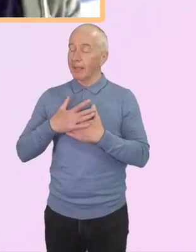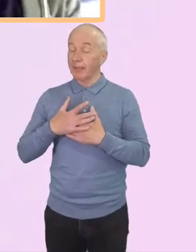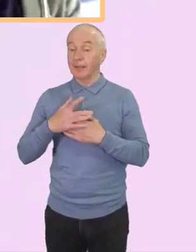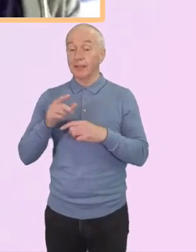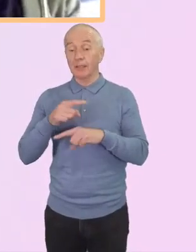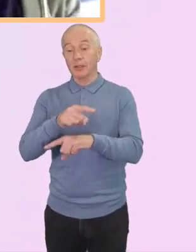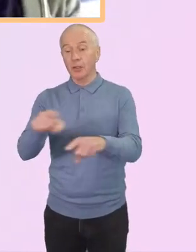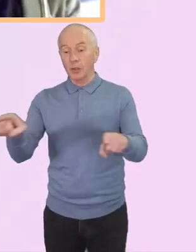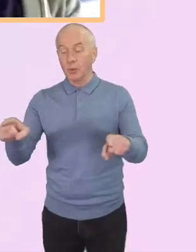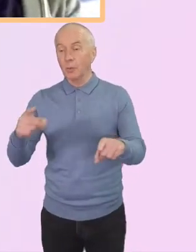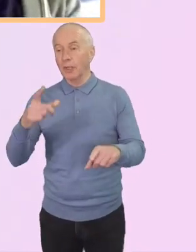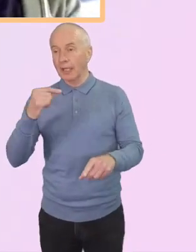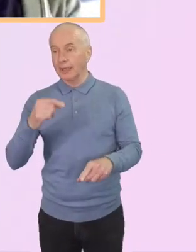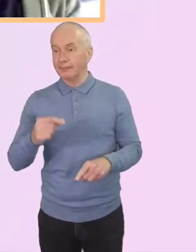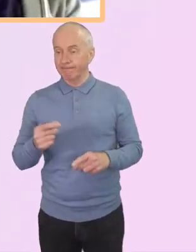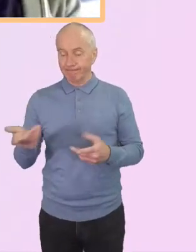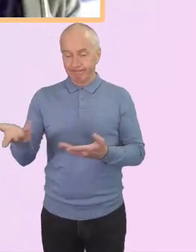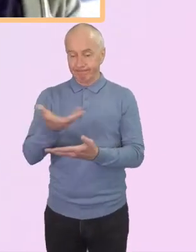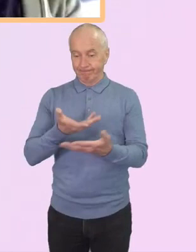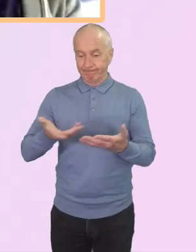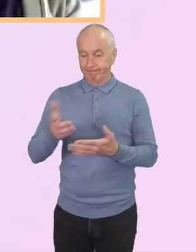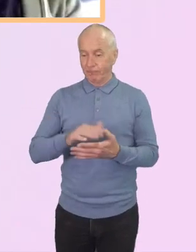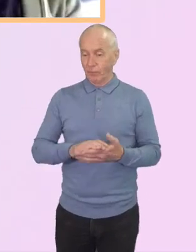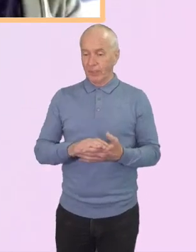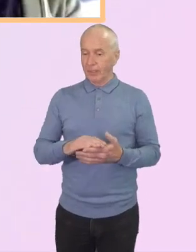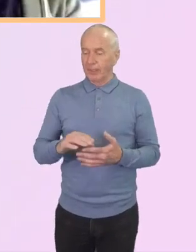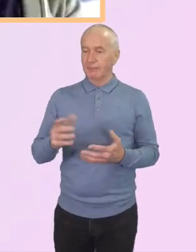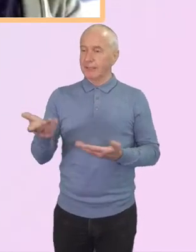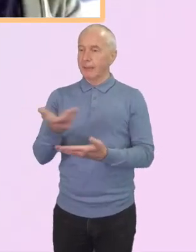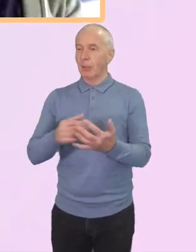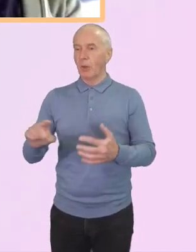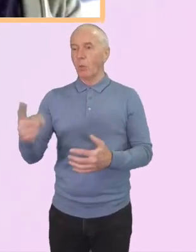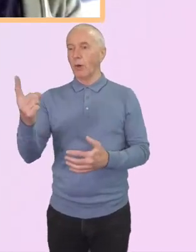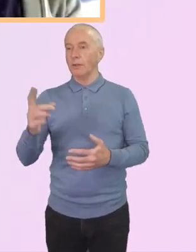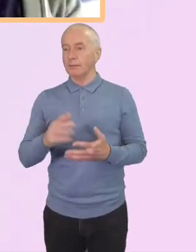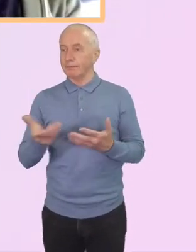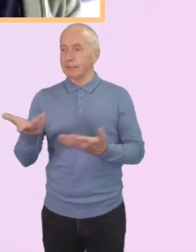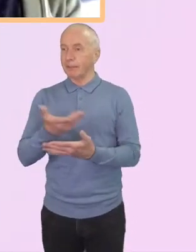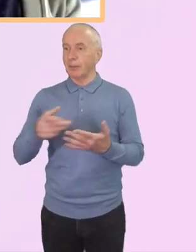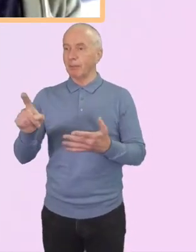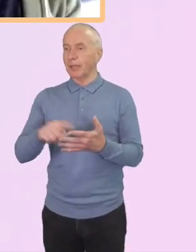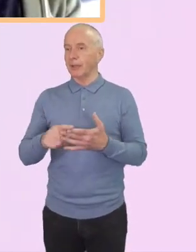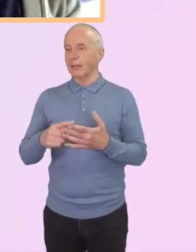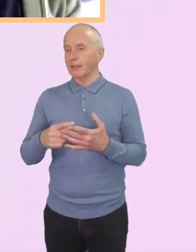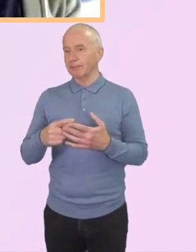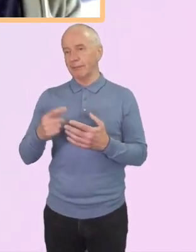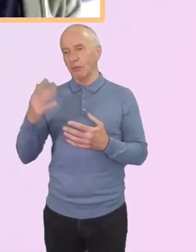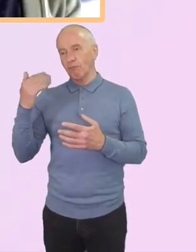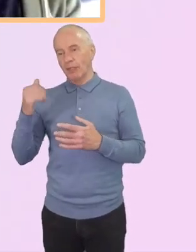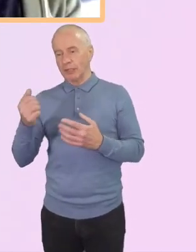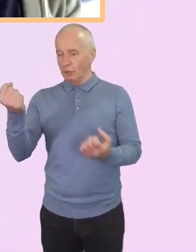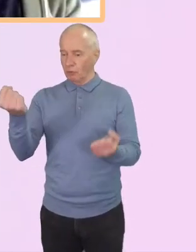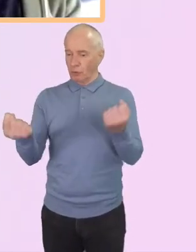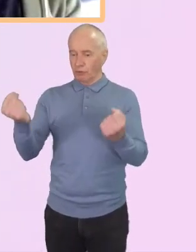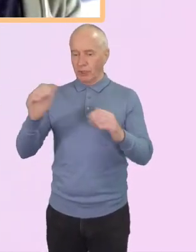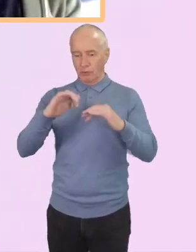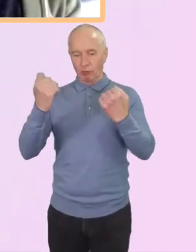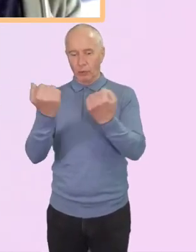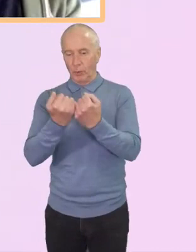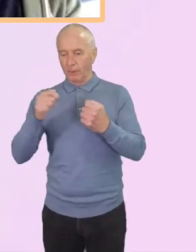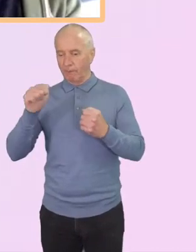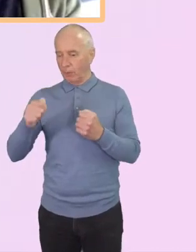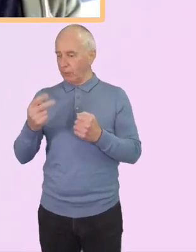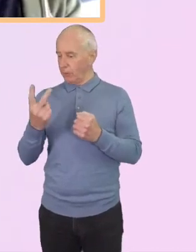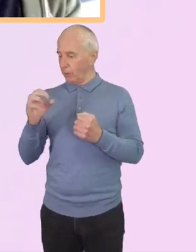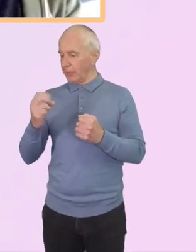Seminar 1, Stream 1. This is a seminar hosted by the Racial Justice Group for our Assembly in 2021.